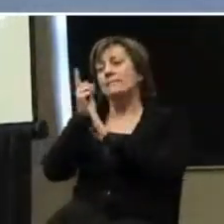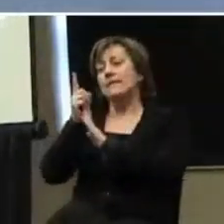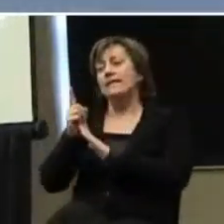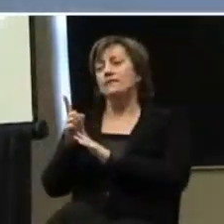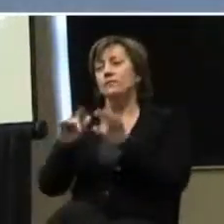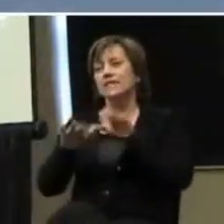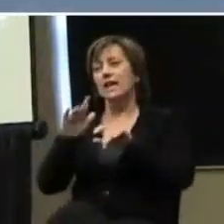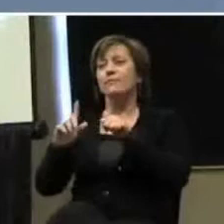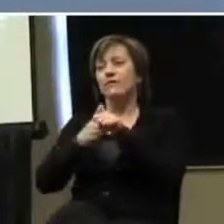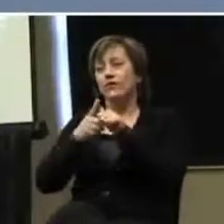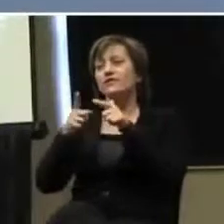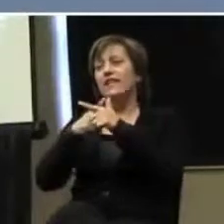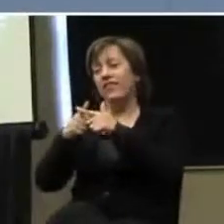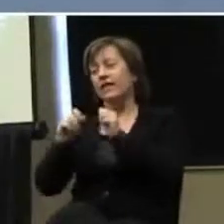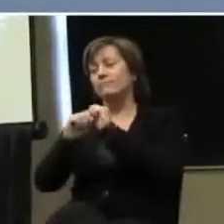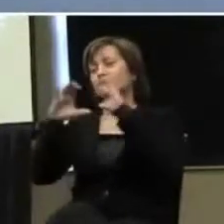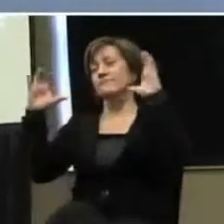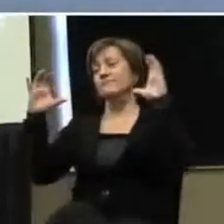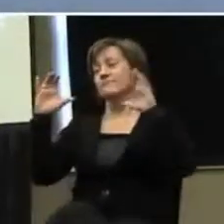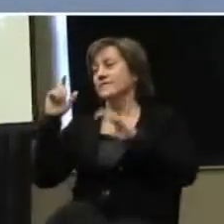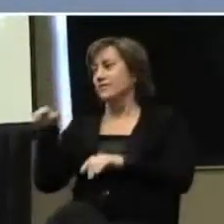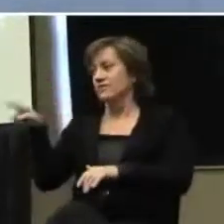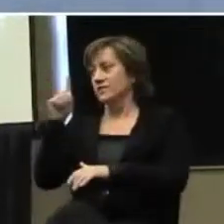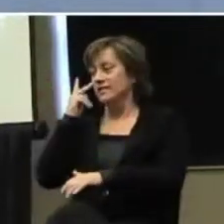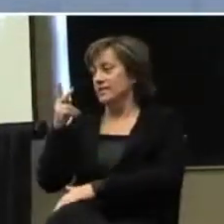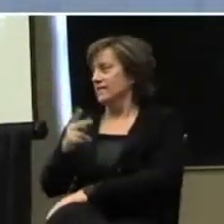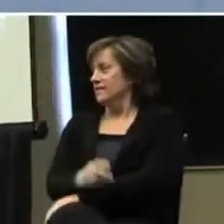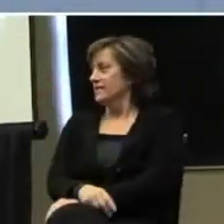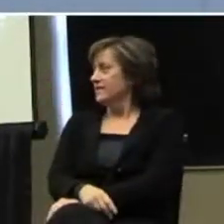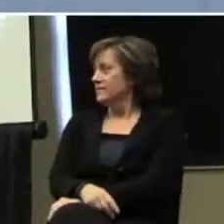Can you make it marker? Yes, I will. In just a sec.